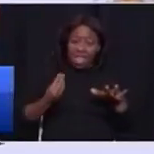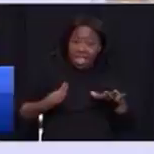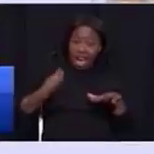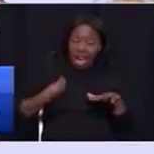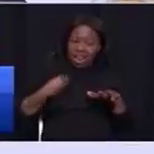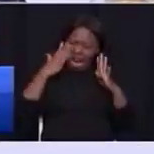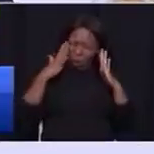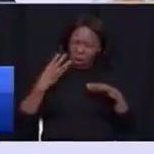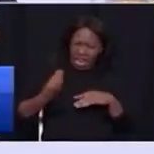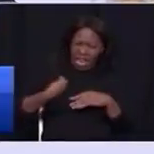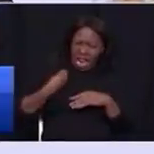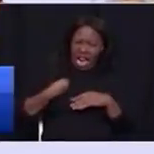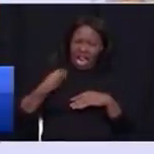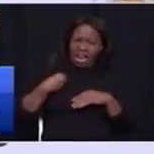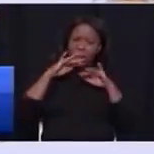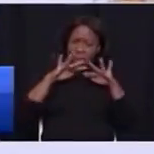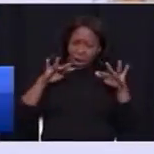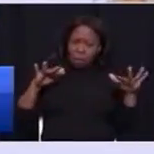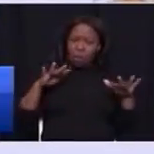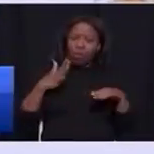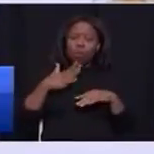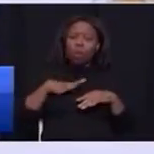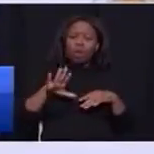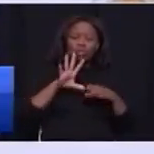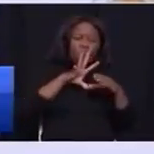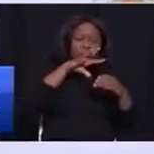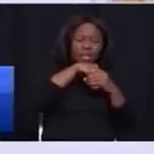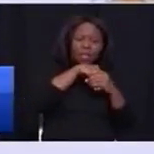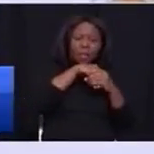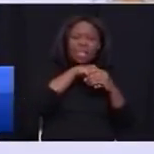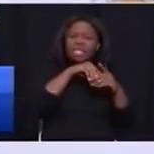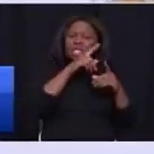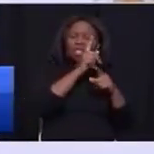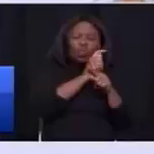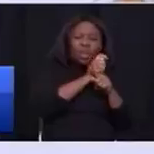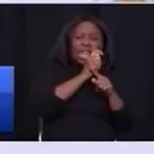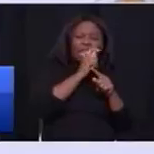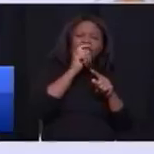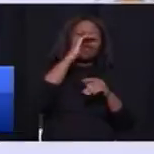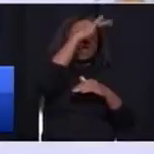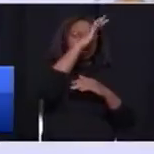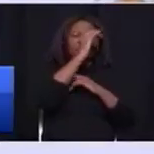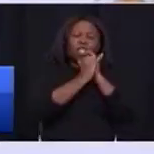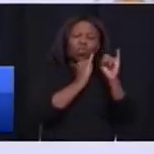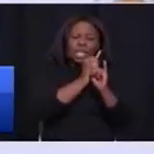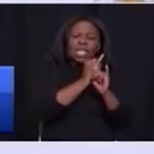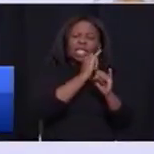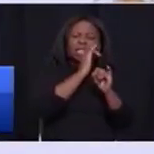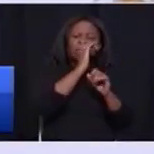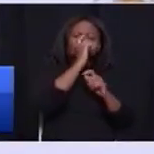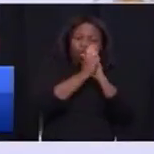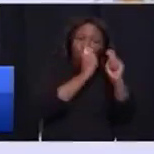young people who want to participate in digital trades, can participate in this.